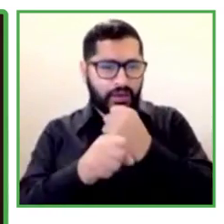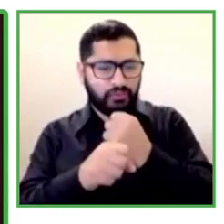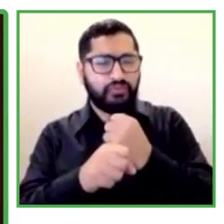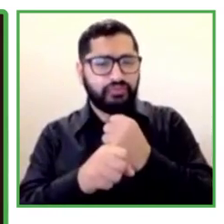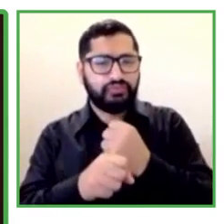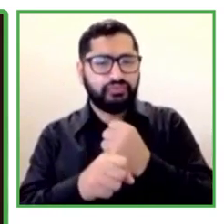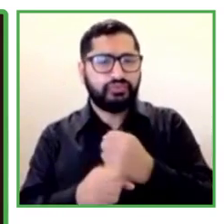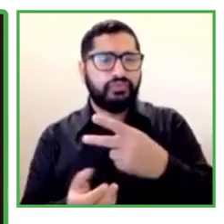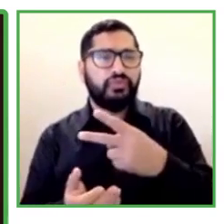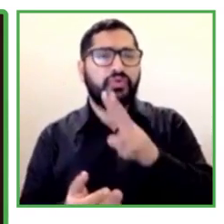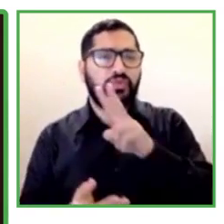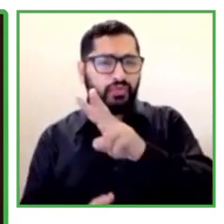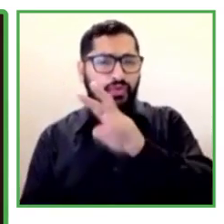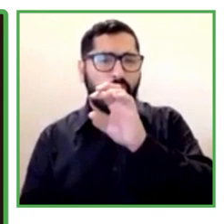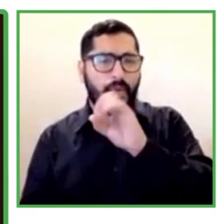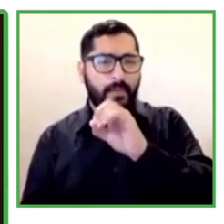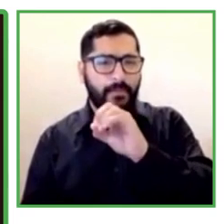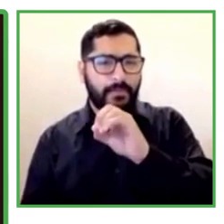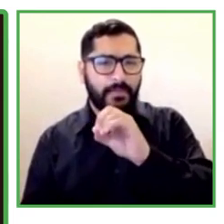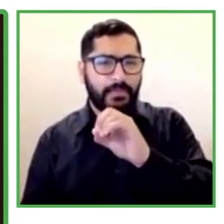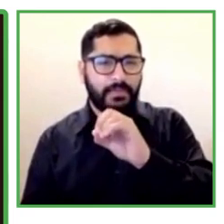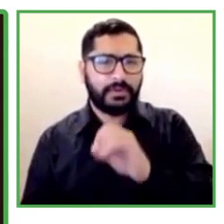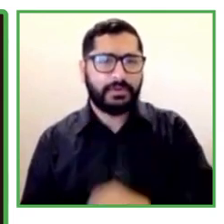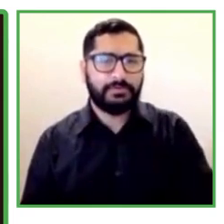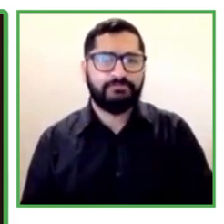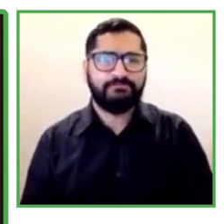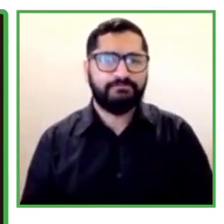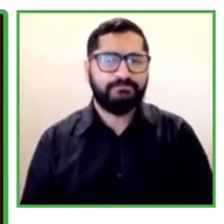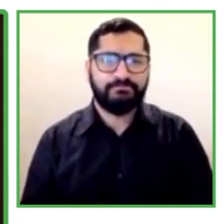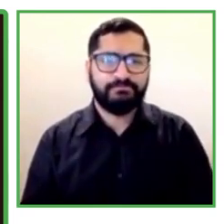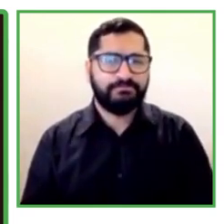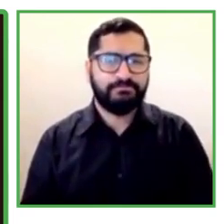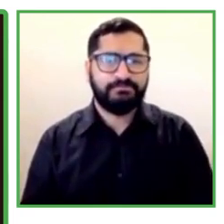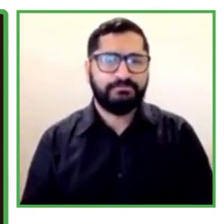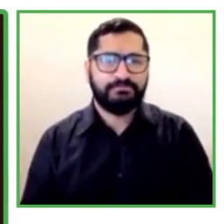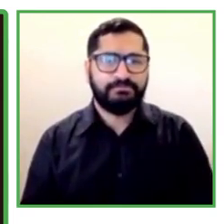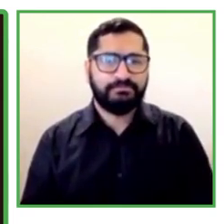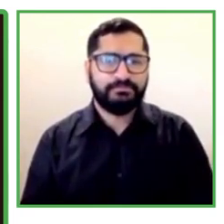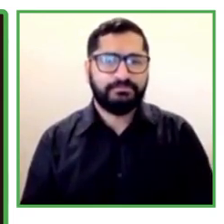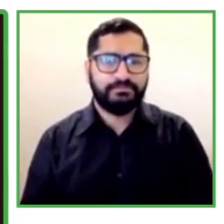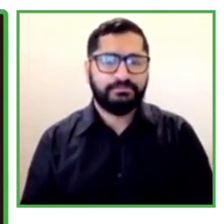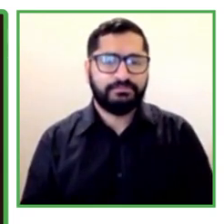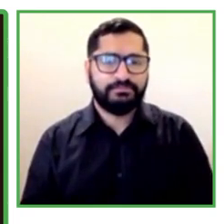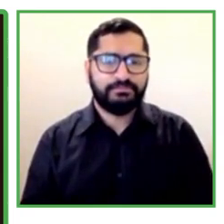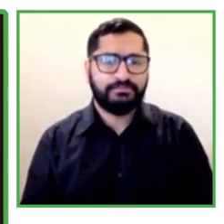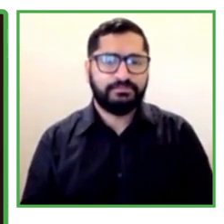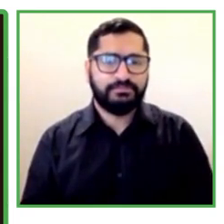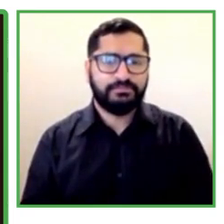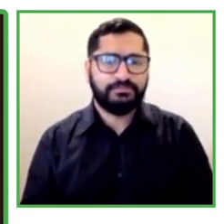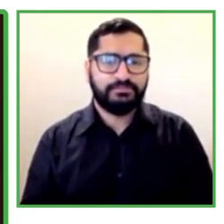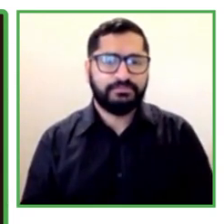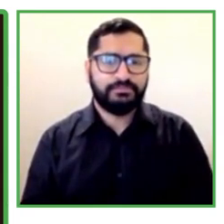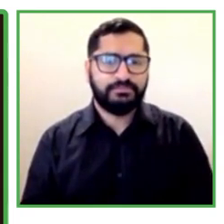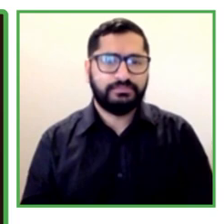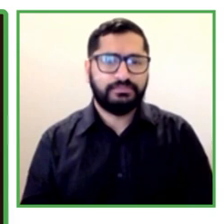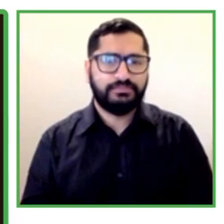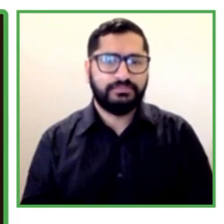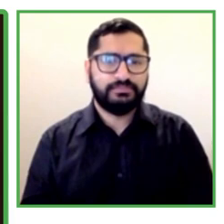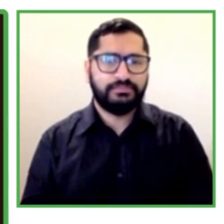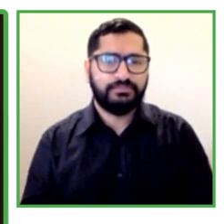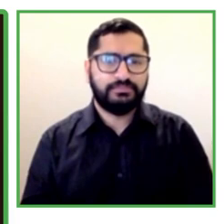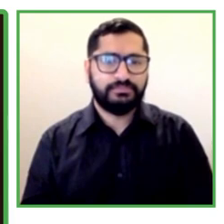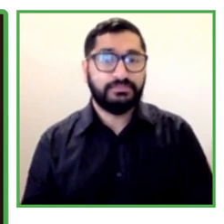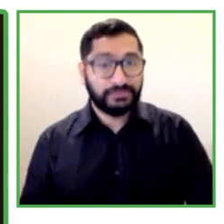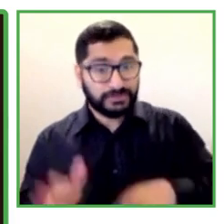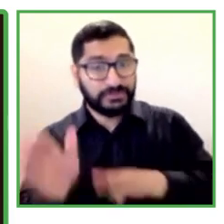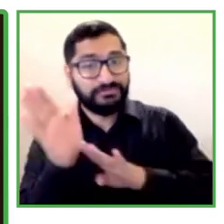since the establishment. They are promoting inclusion of persons with disabilities